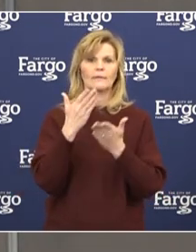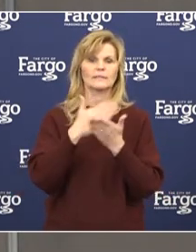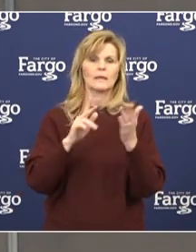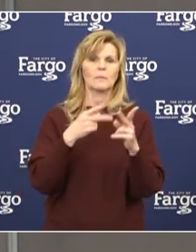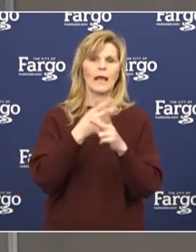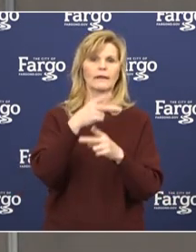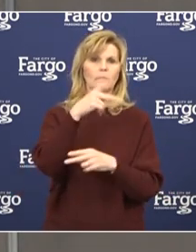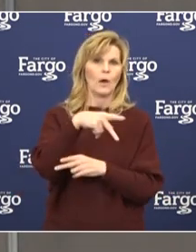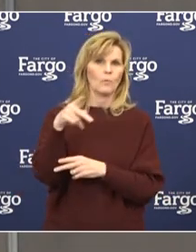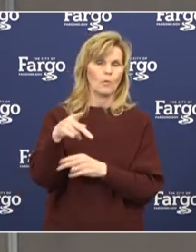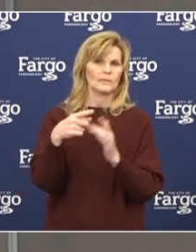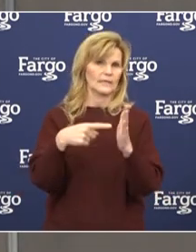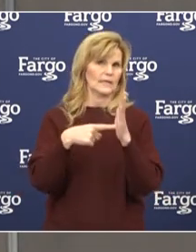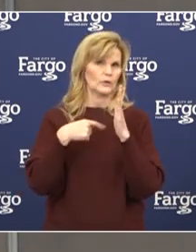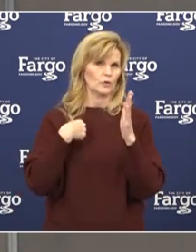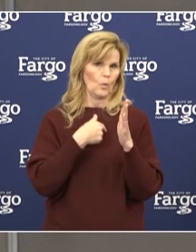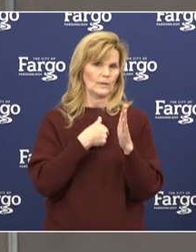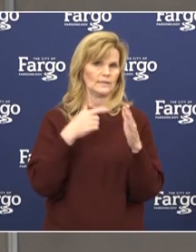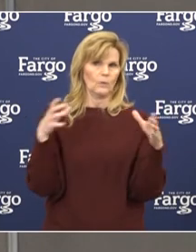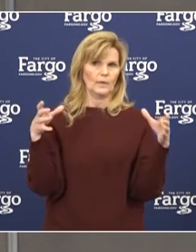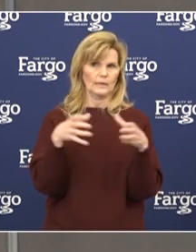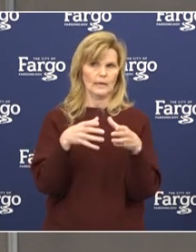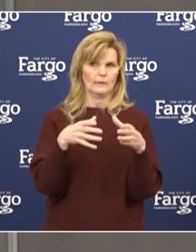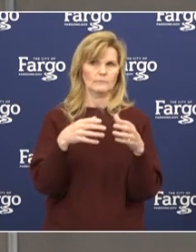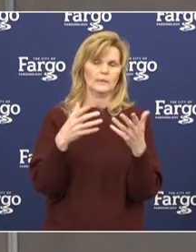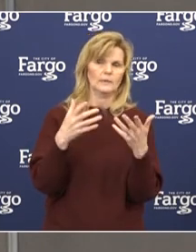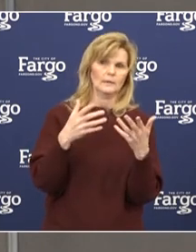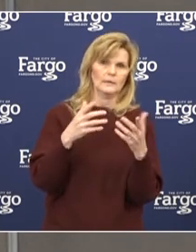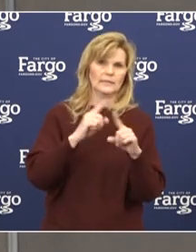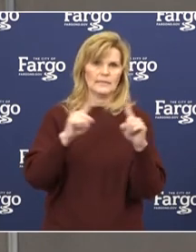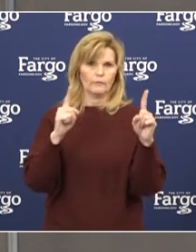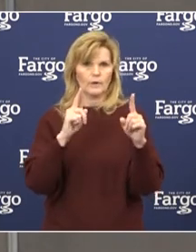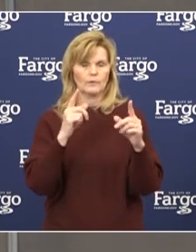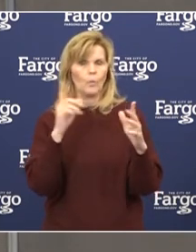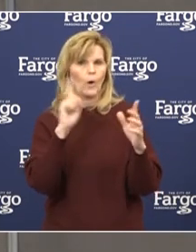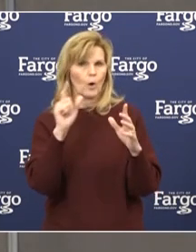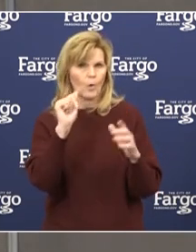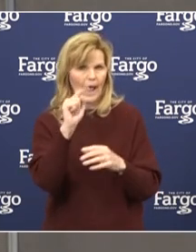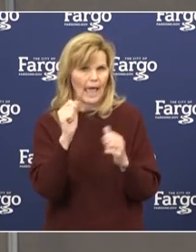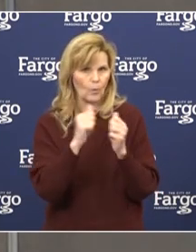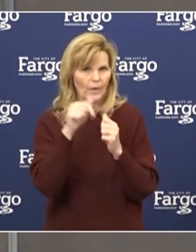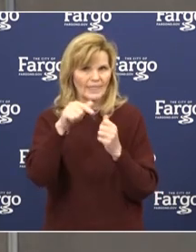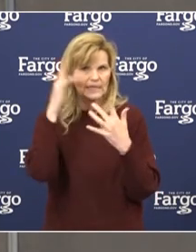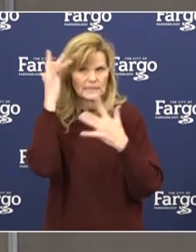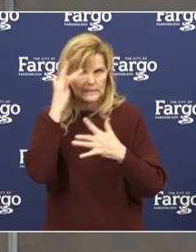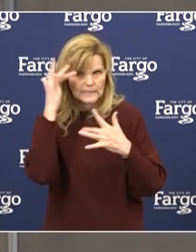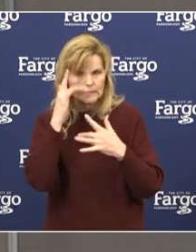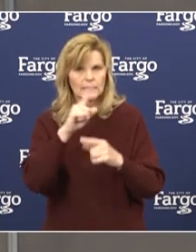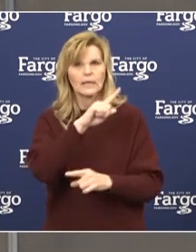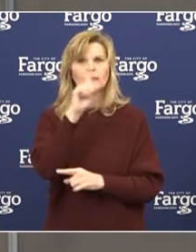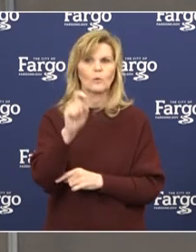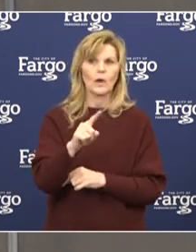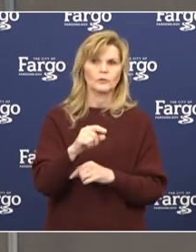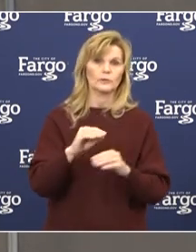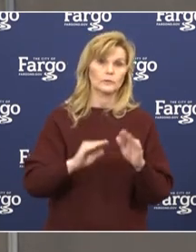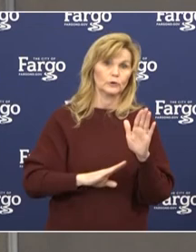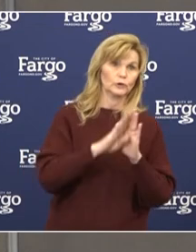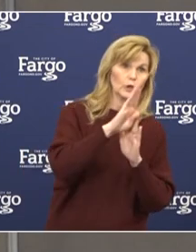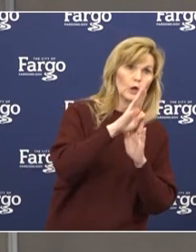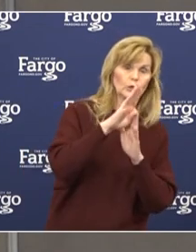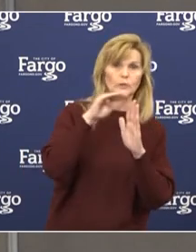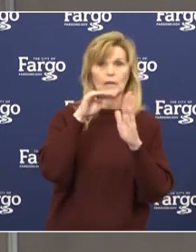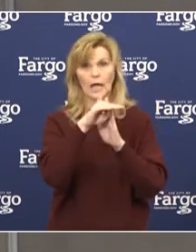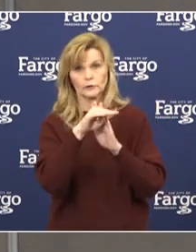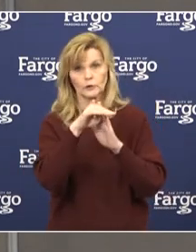other things they show us as we're beginning to get to a different point in this disease. The question is, surge, not surge, how high, high,